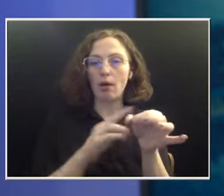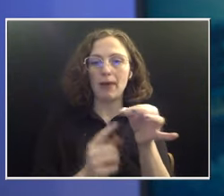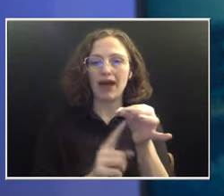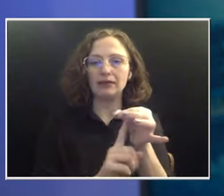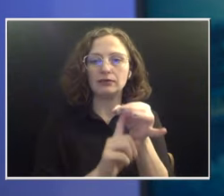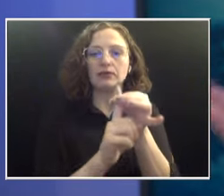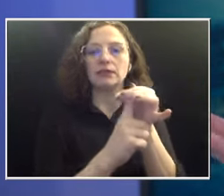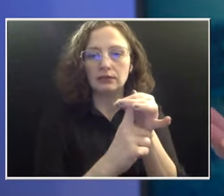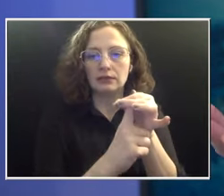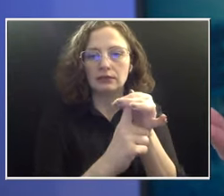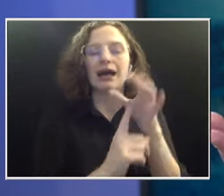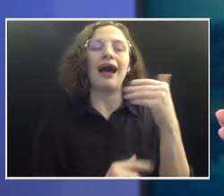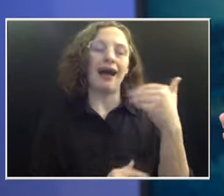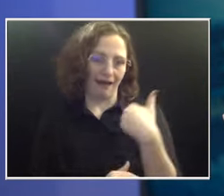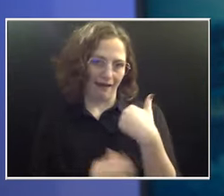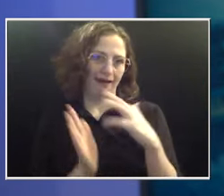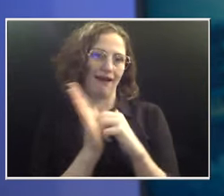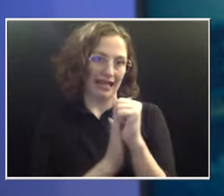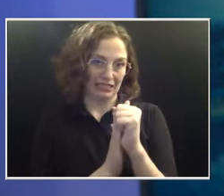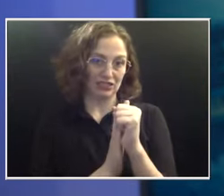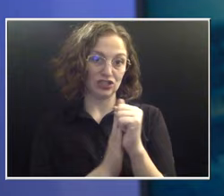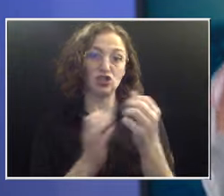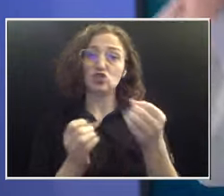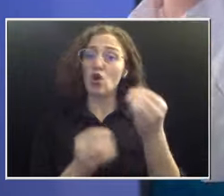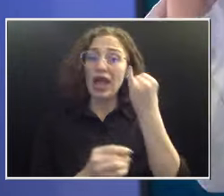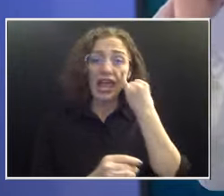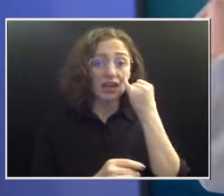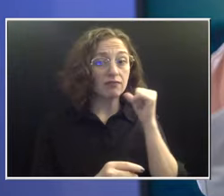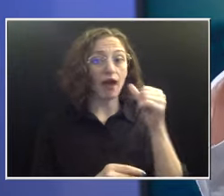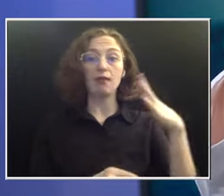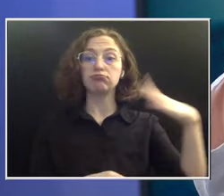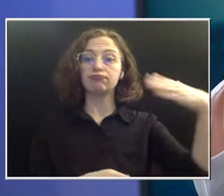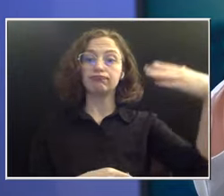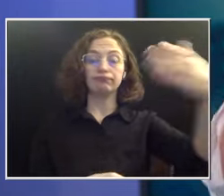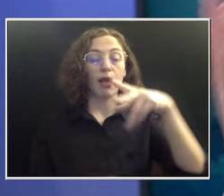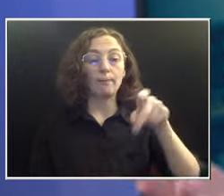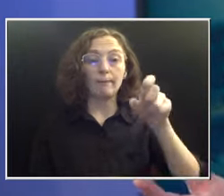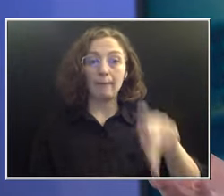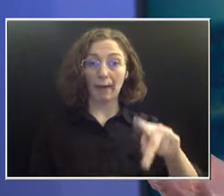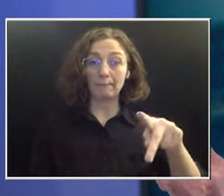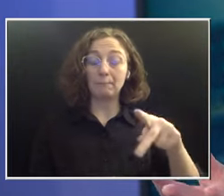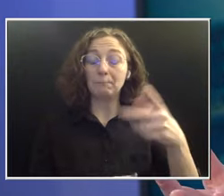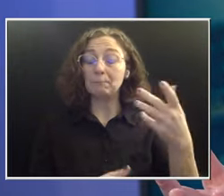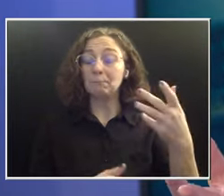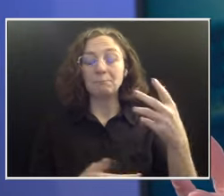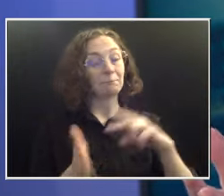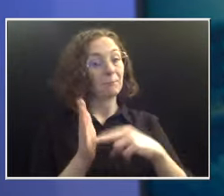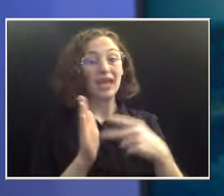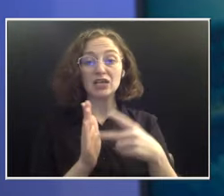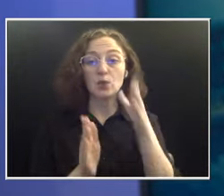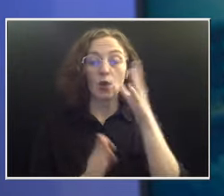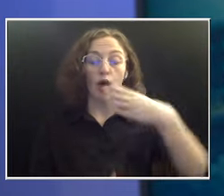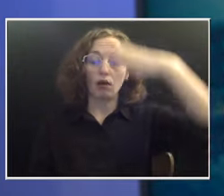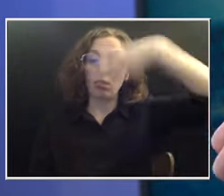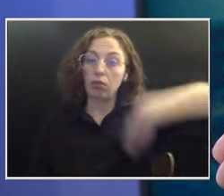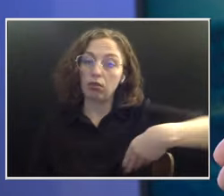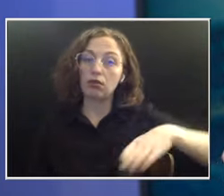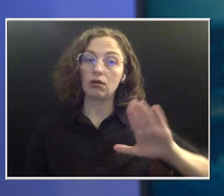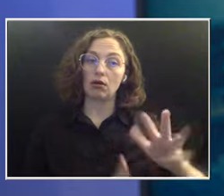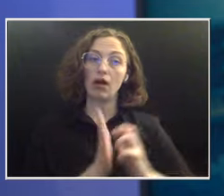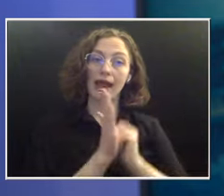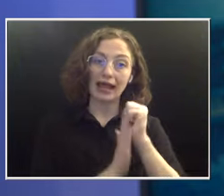smears, we would not have caught this cancer until much later because it was up higher and growing down, which some of the cancers are that way. We call them